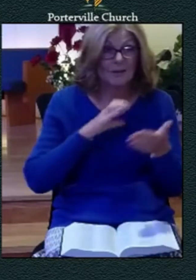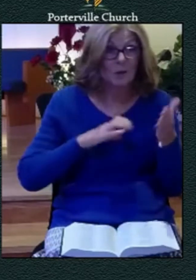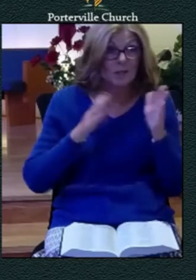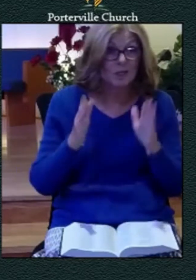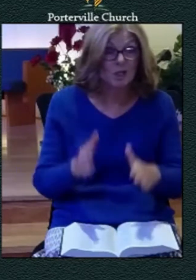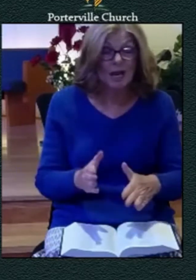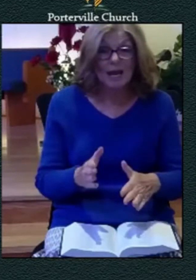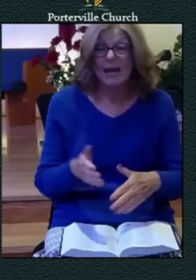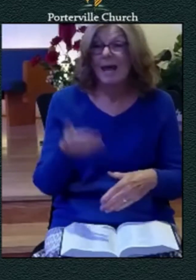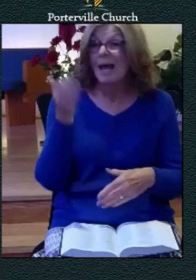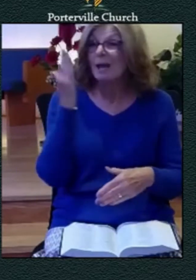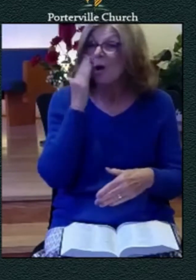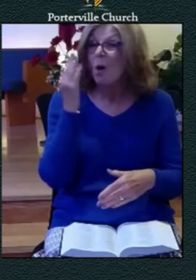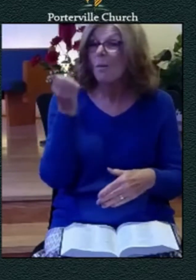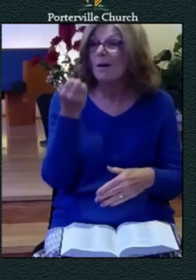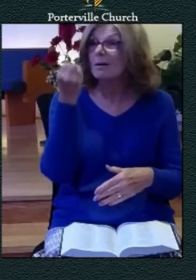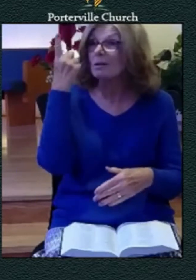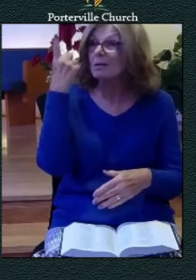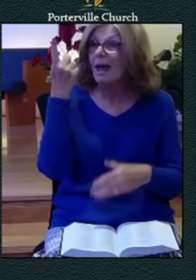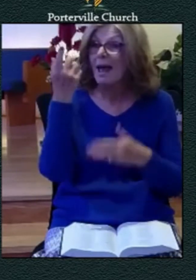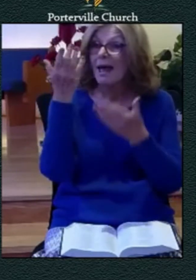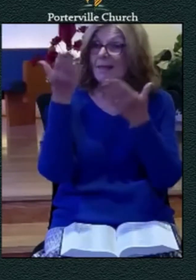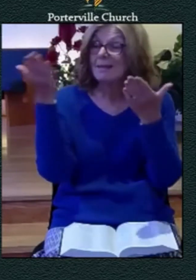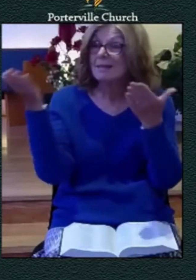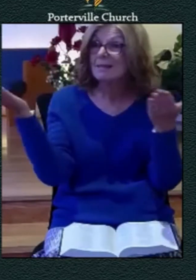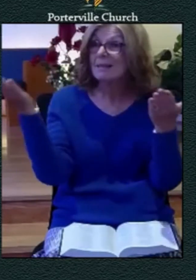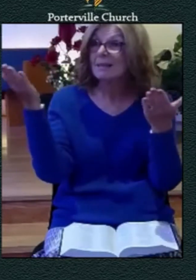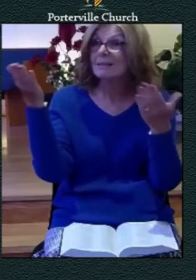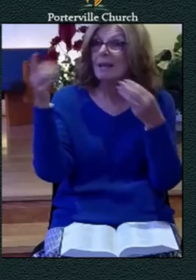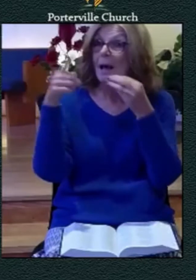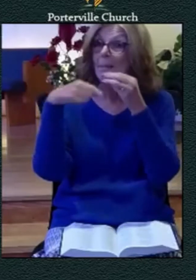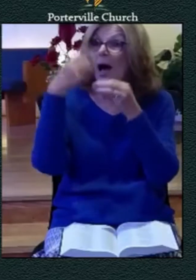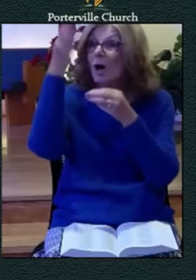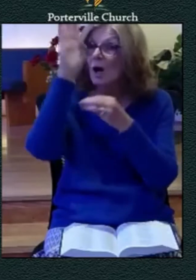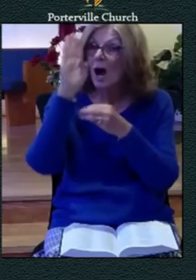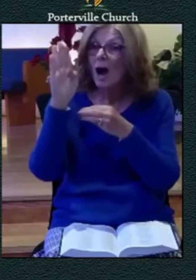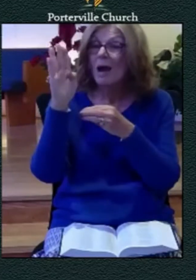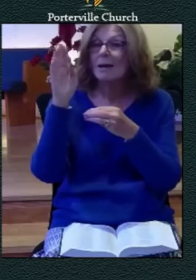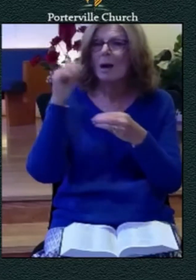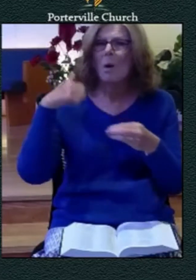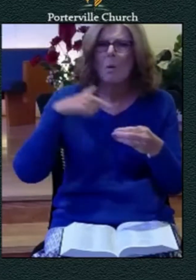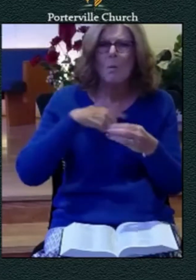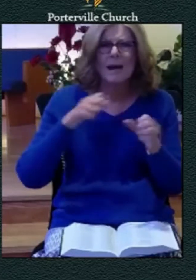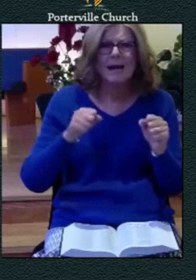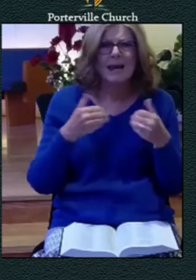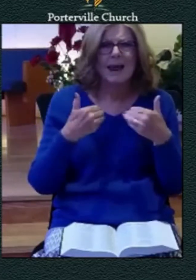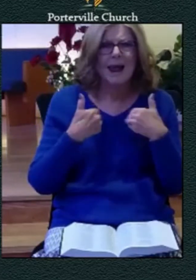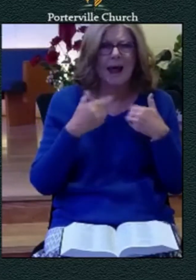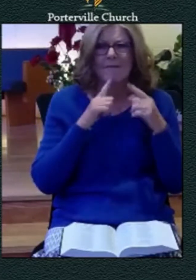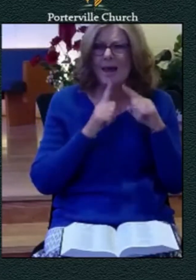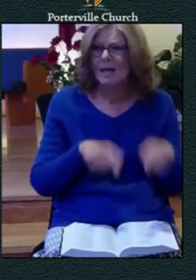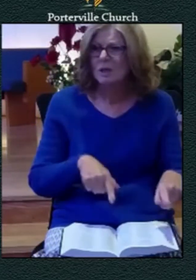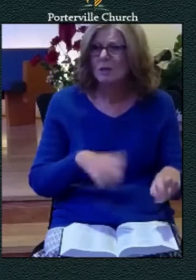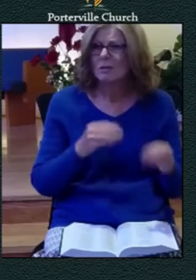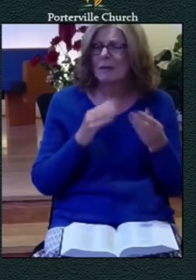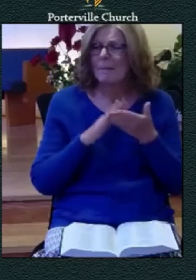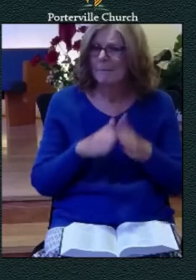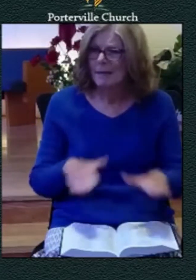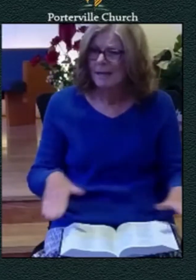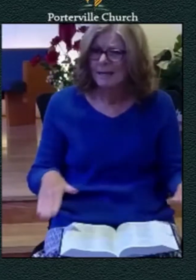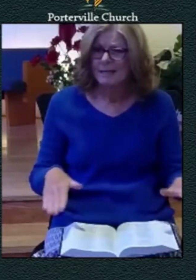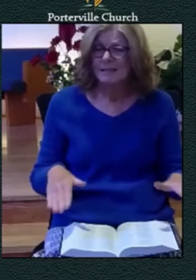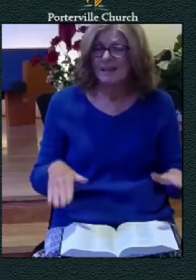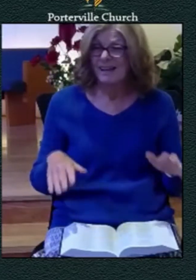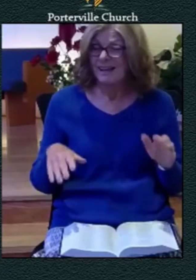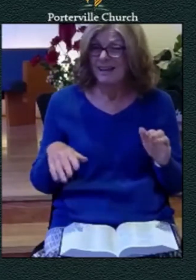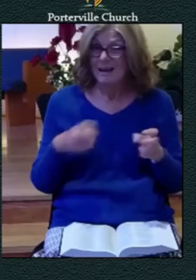that we have answers that we can have peace does it take the problems away does it mean there's no battle and no